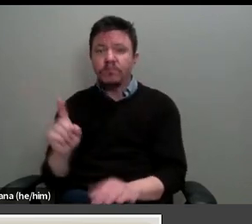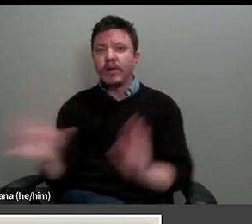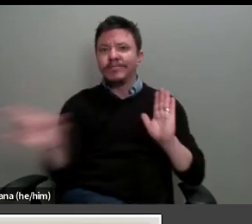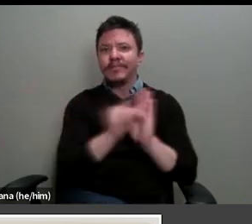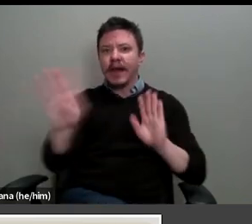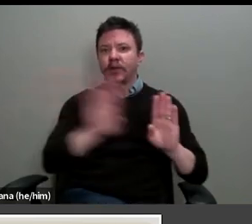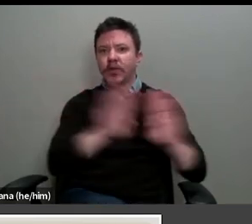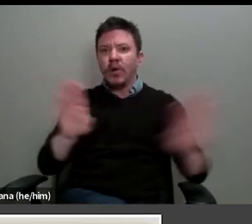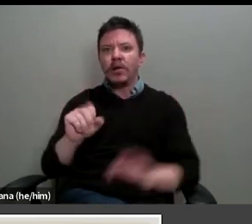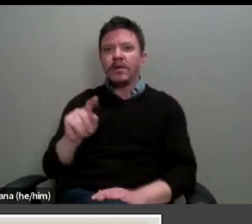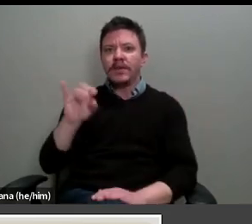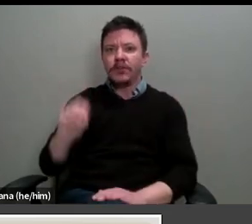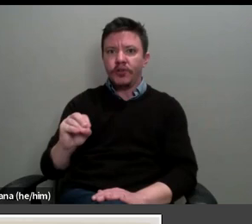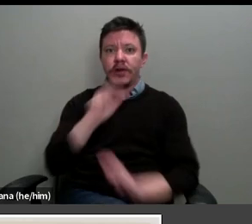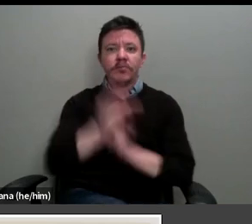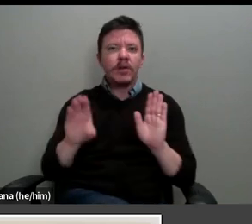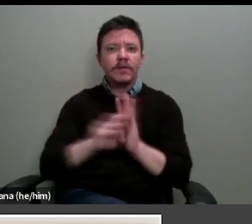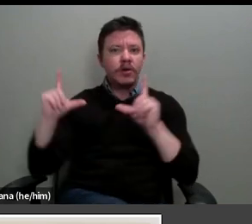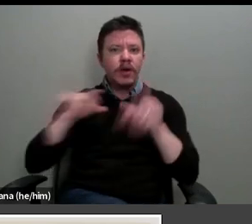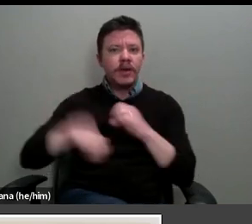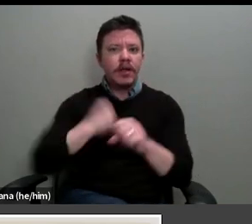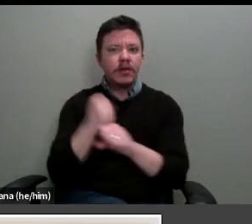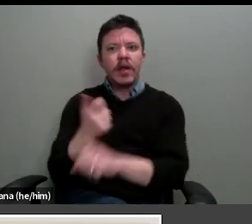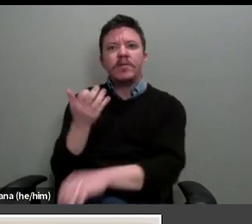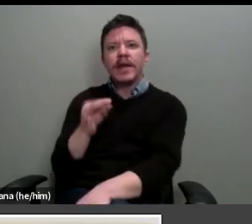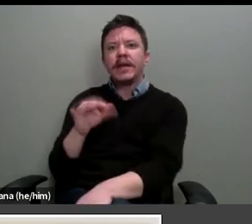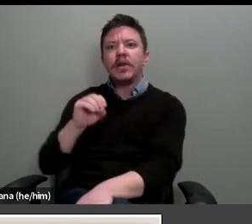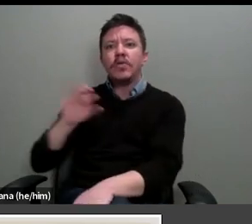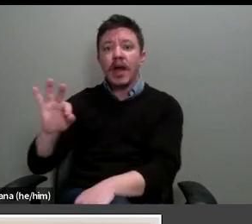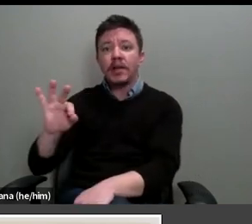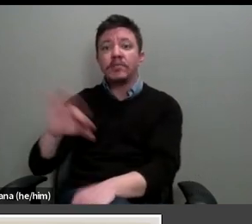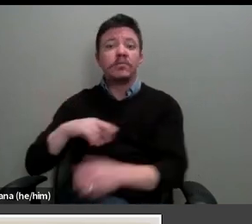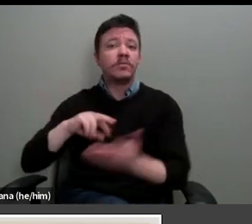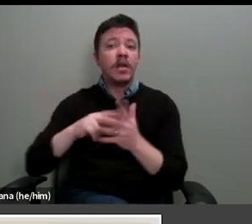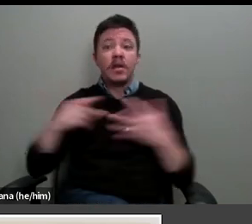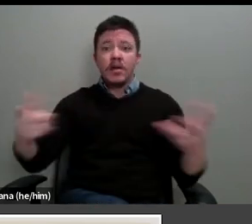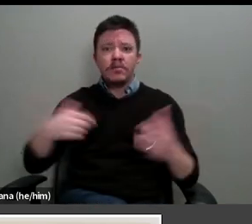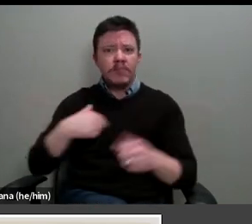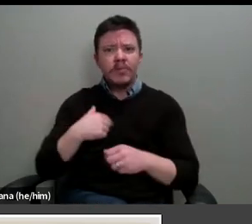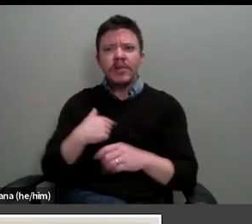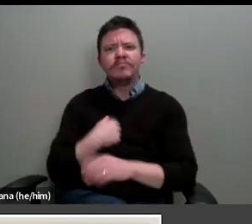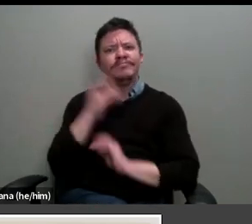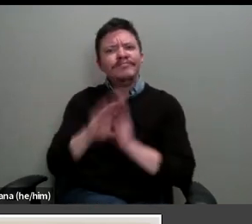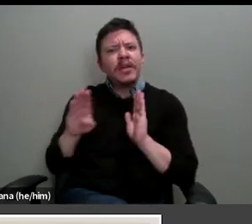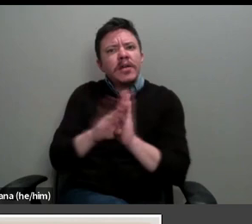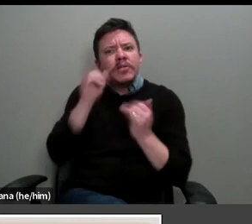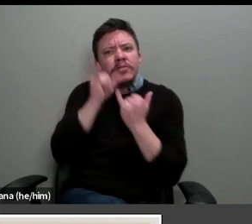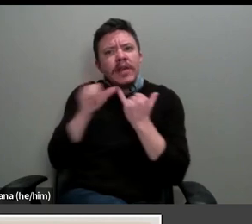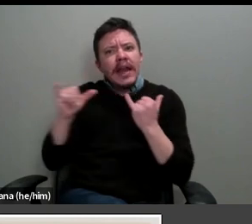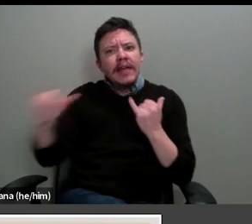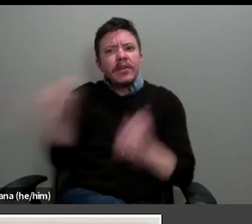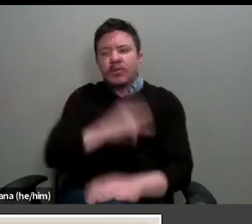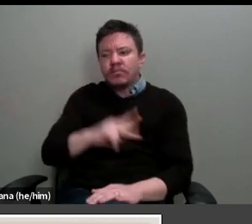photograph taken around 1909, suggesting he had made an image of lasting personal and professional significance.